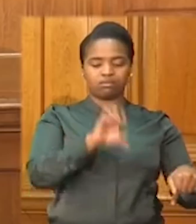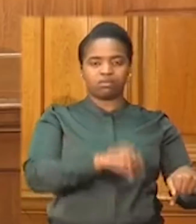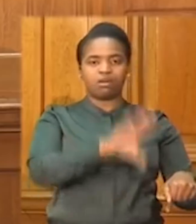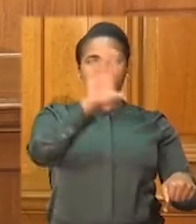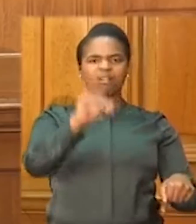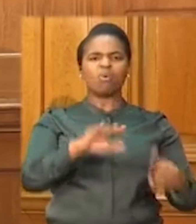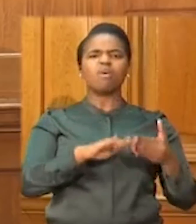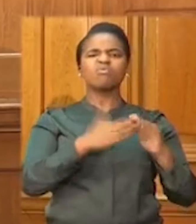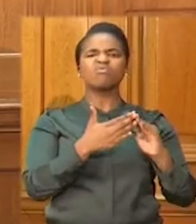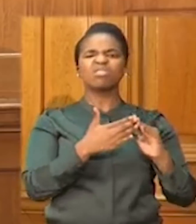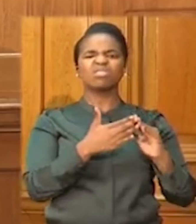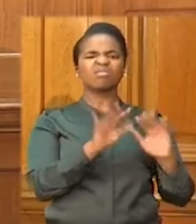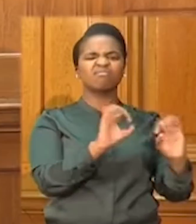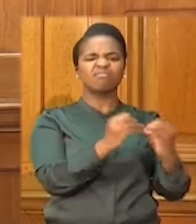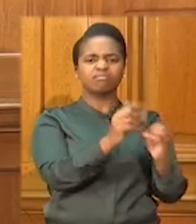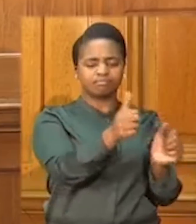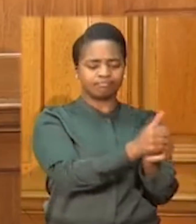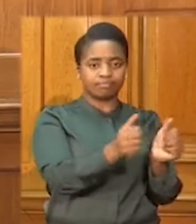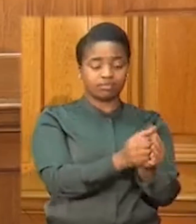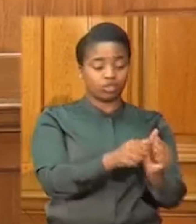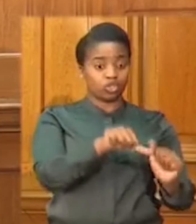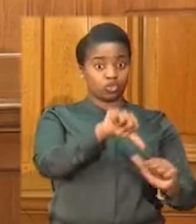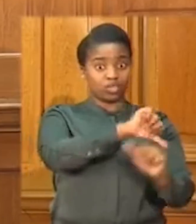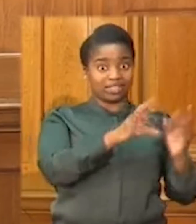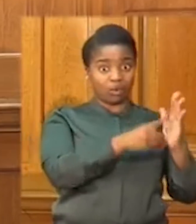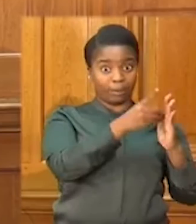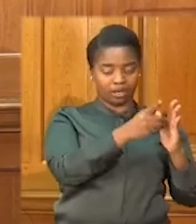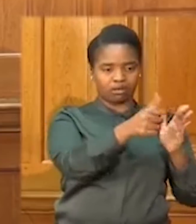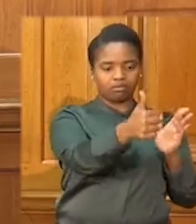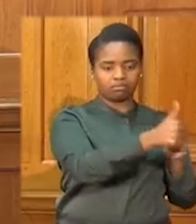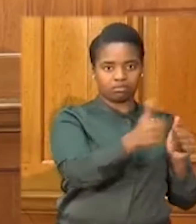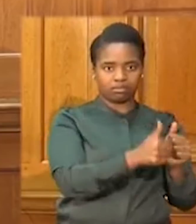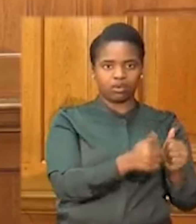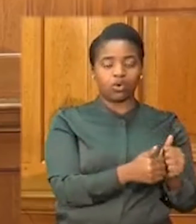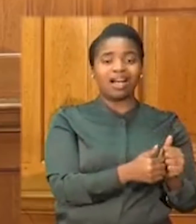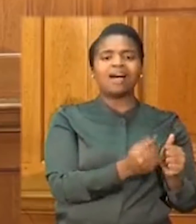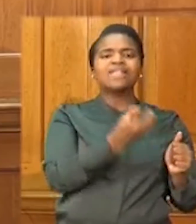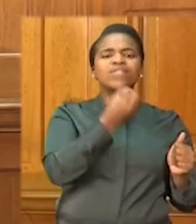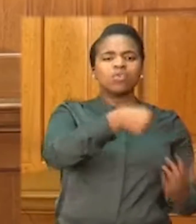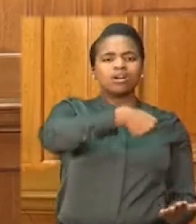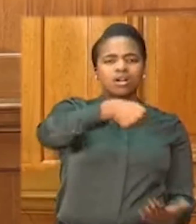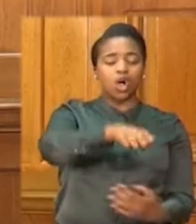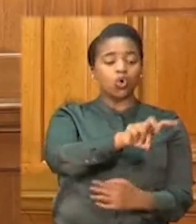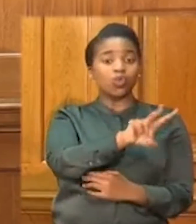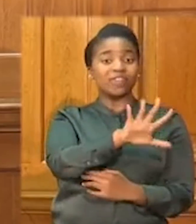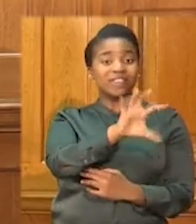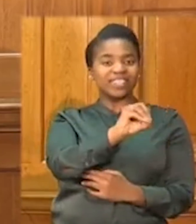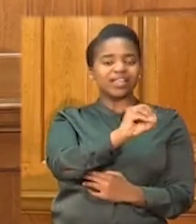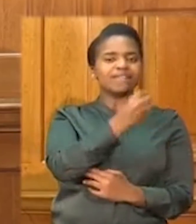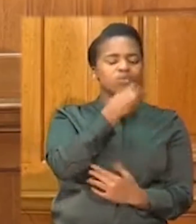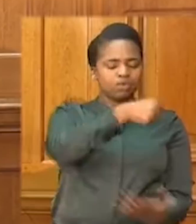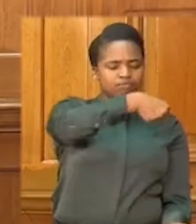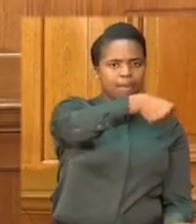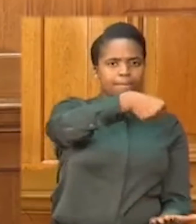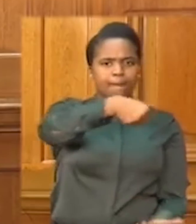community-based organizations to distribute 250,000 food parcels across the